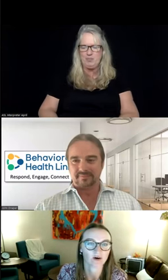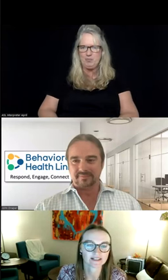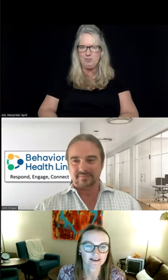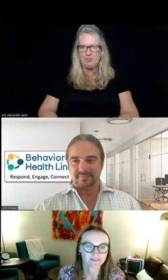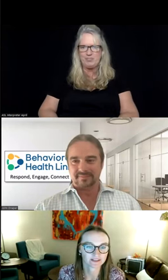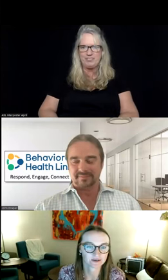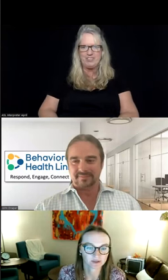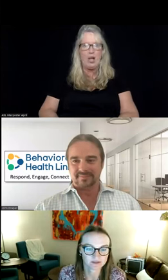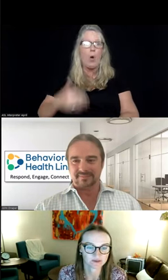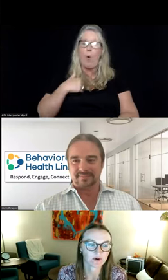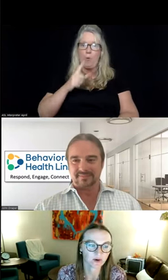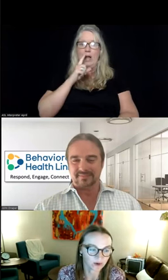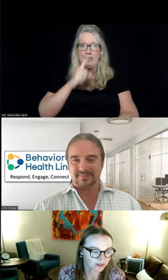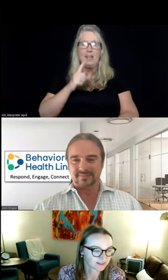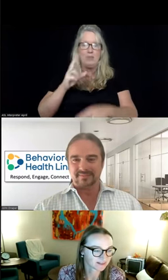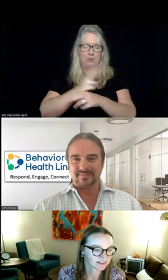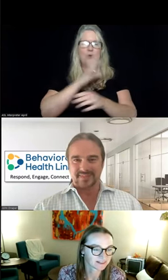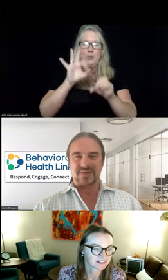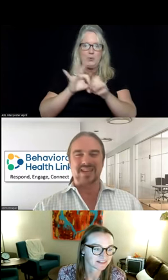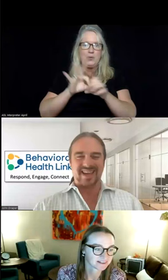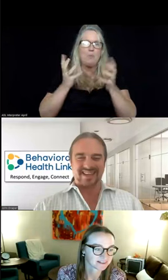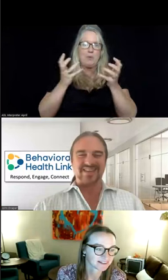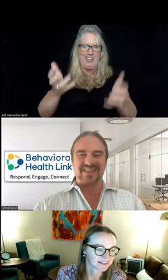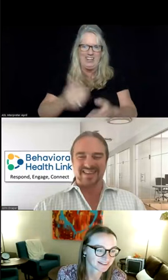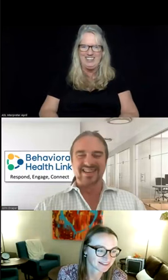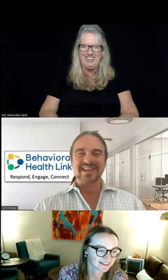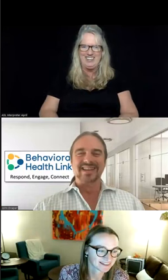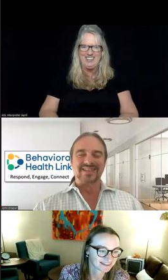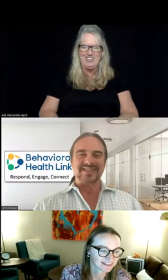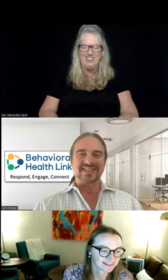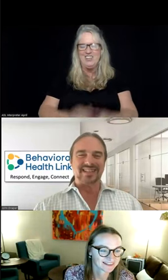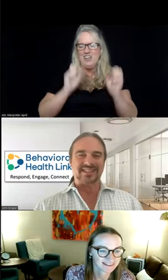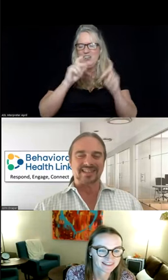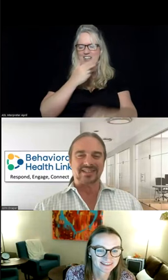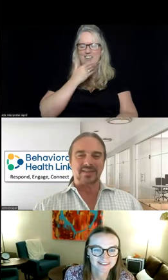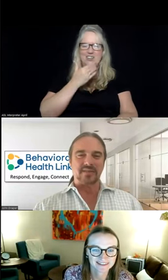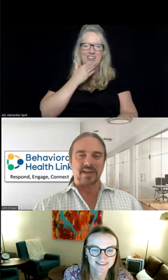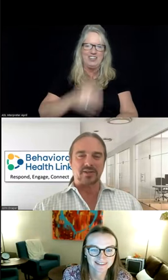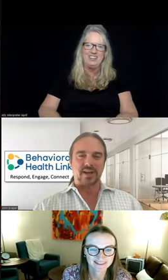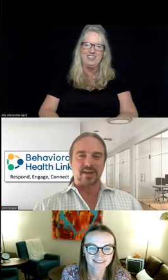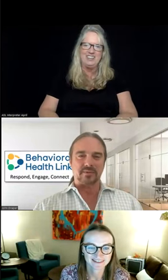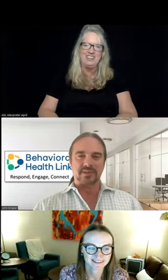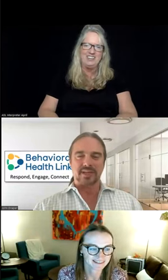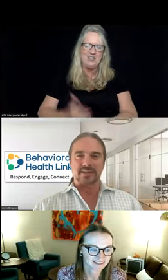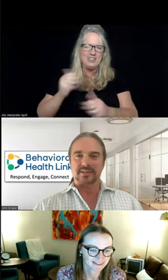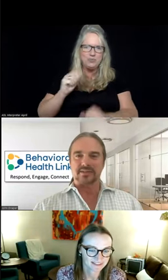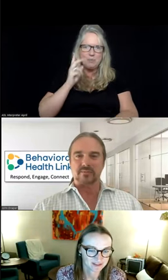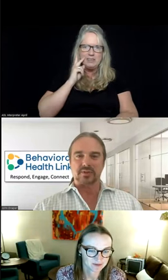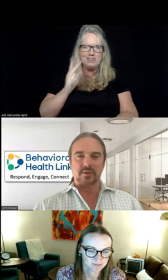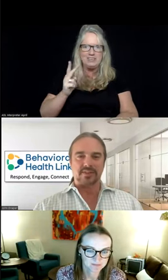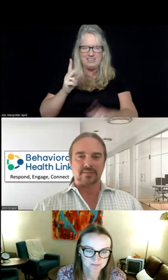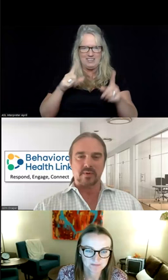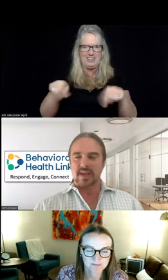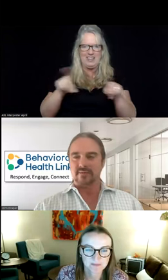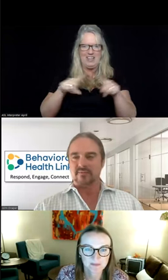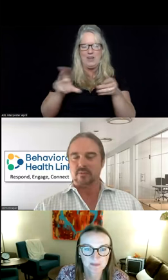Oh, I definitely will use the poll. Okay, good. Good. Let's give that a shot. We're getting some